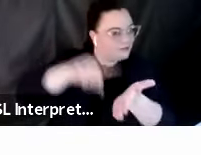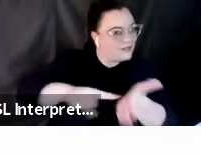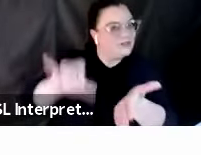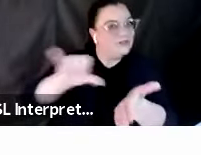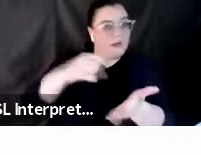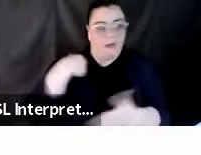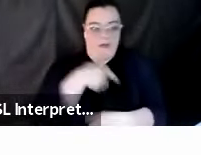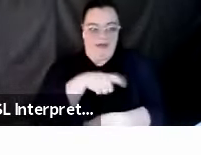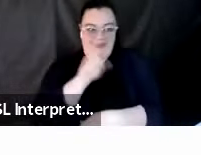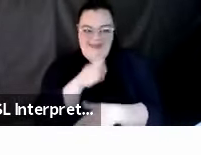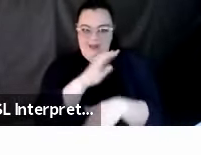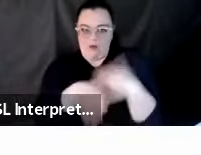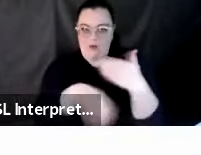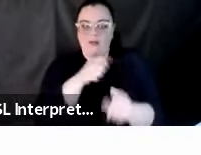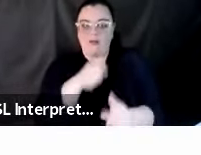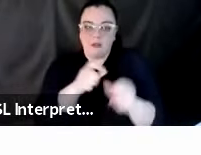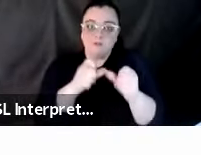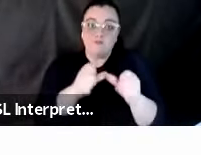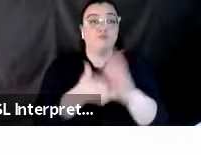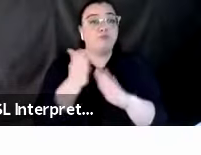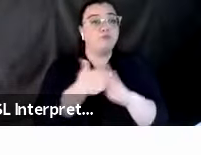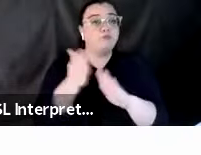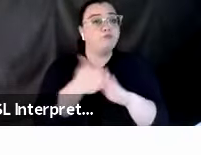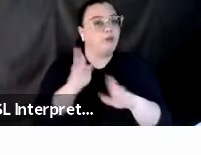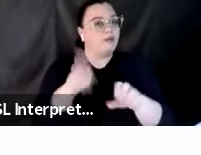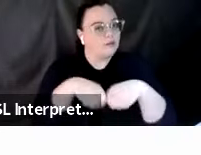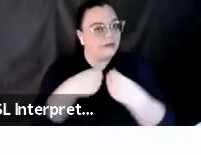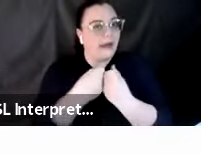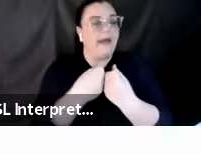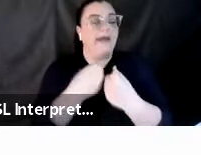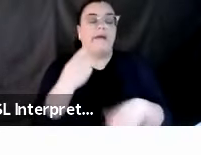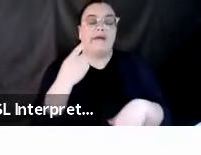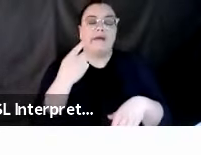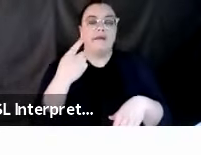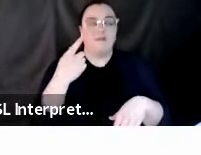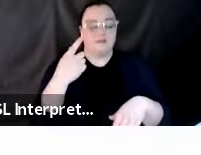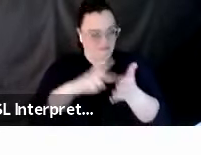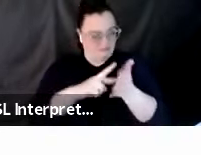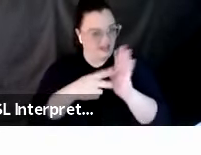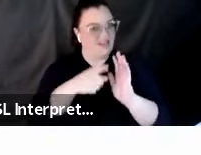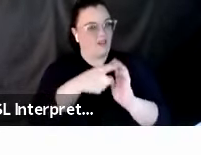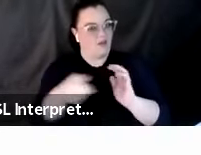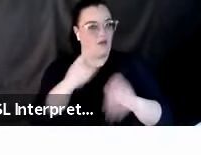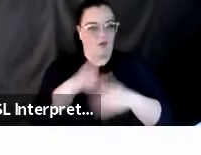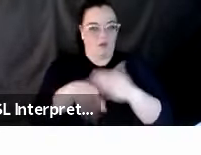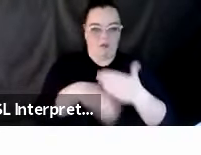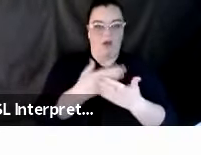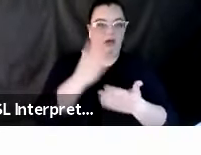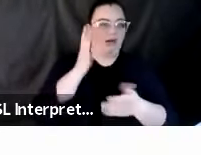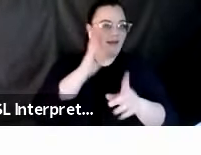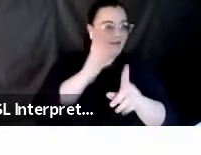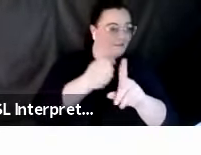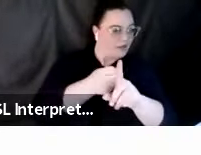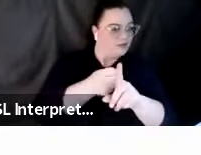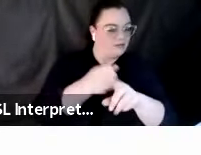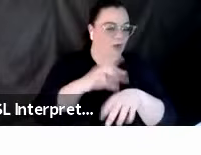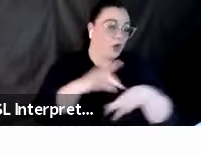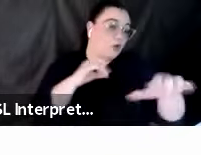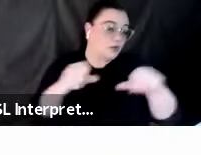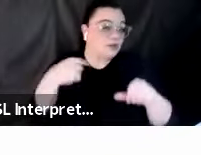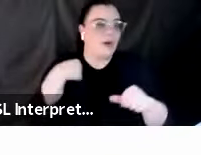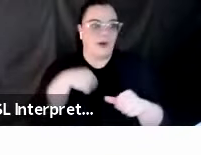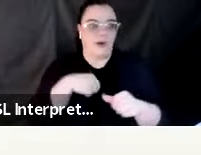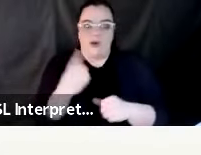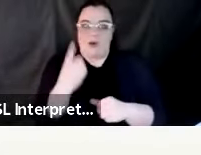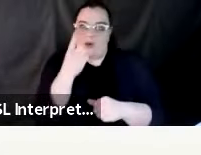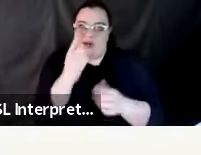function for us to continue to play our role in society. And that's one of the very important role of SCEC.